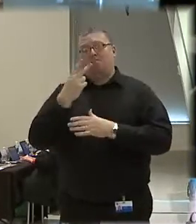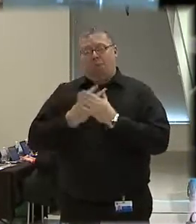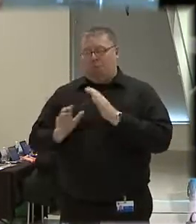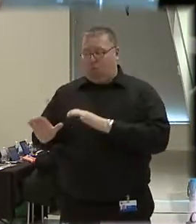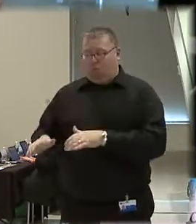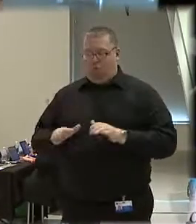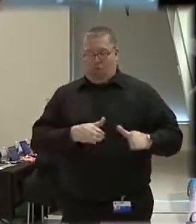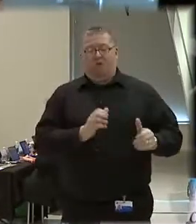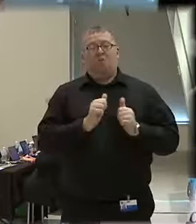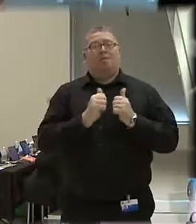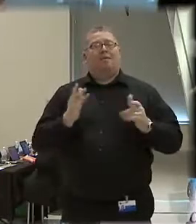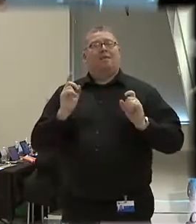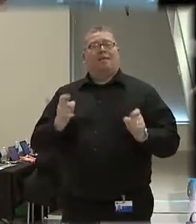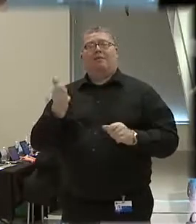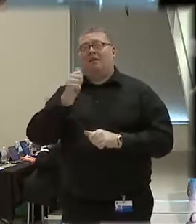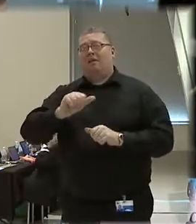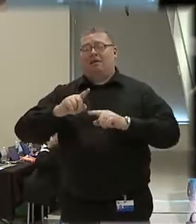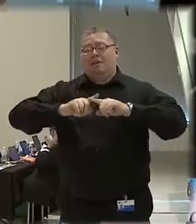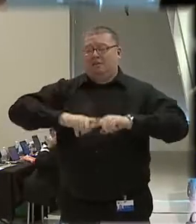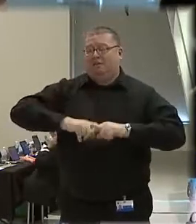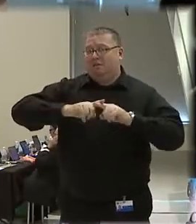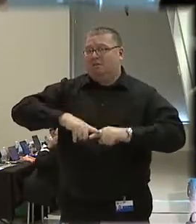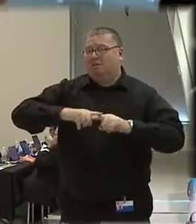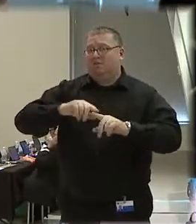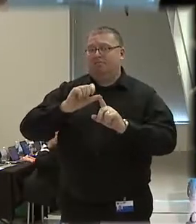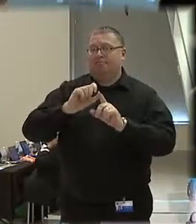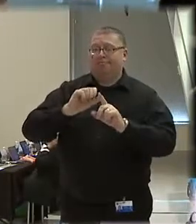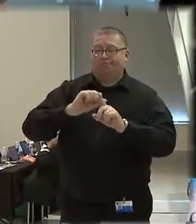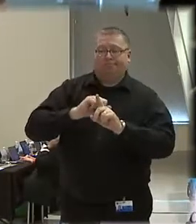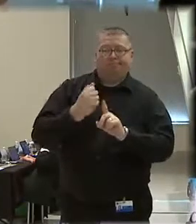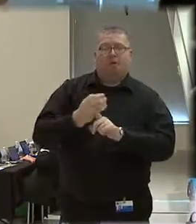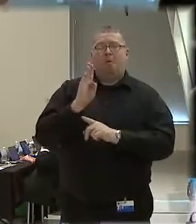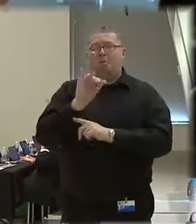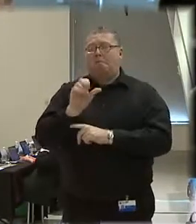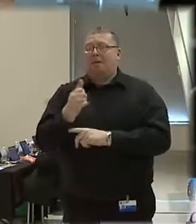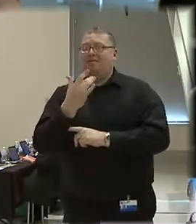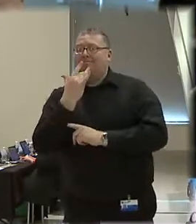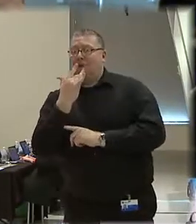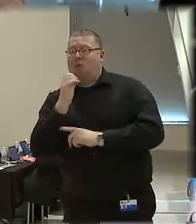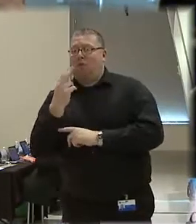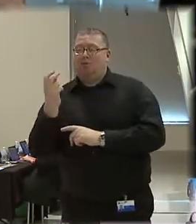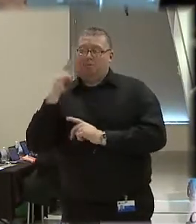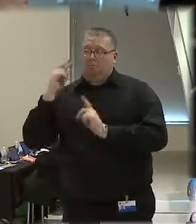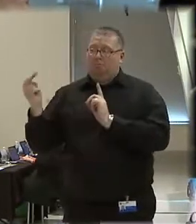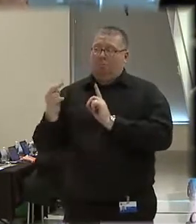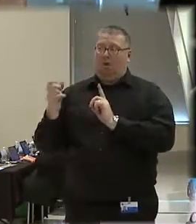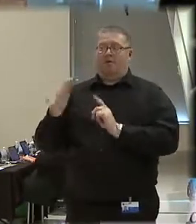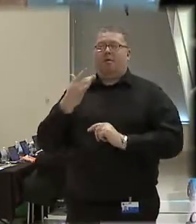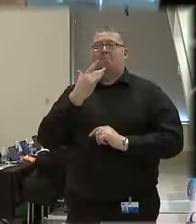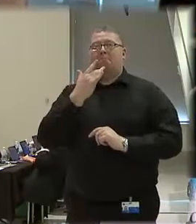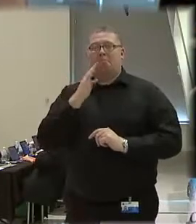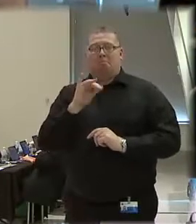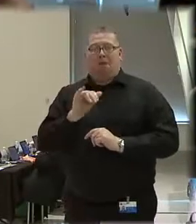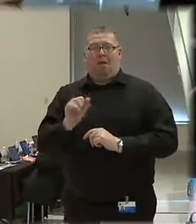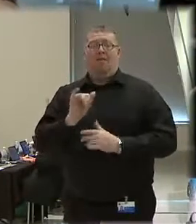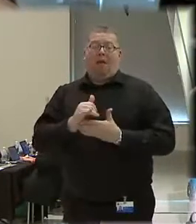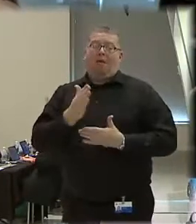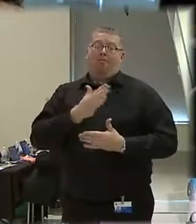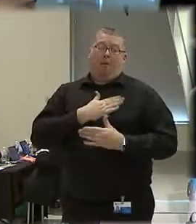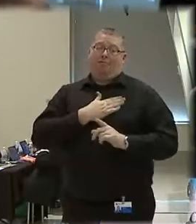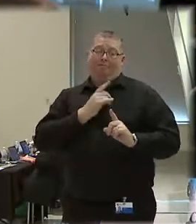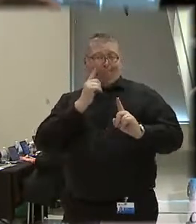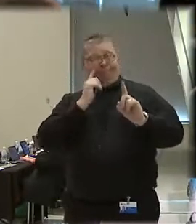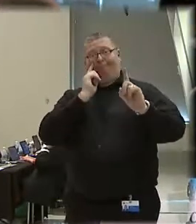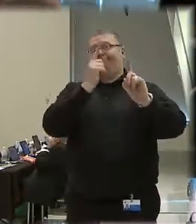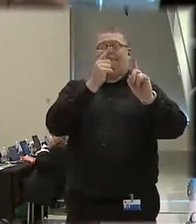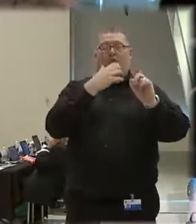without giving it any kind of additional bias or perception of bias. That's my ideal wish list. Okay.